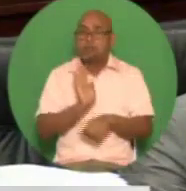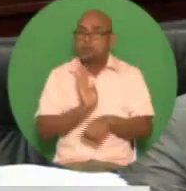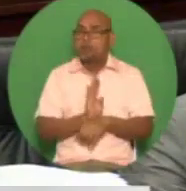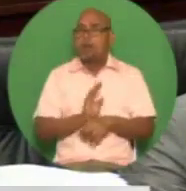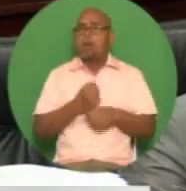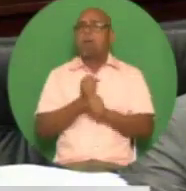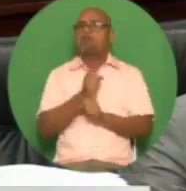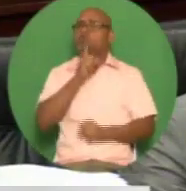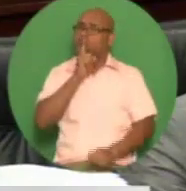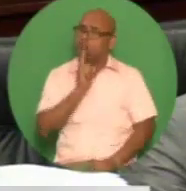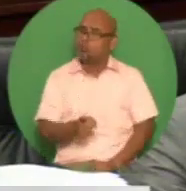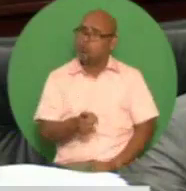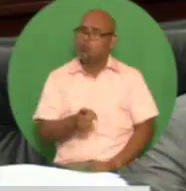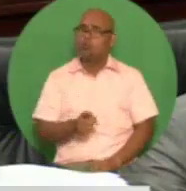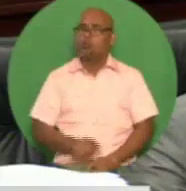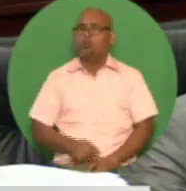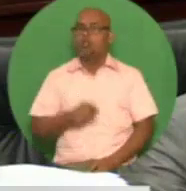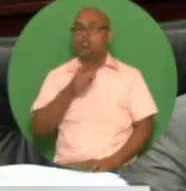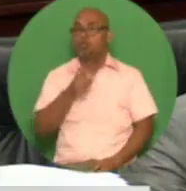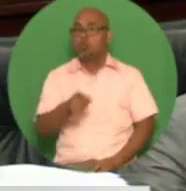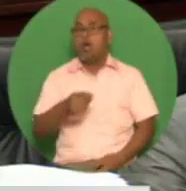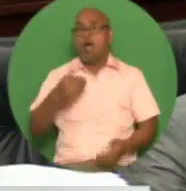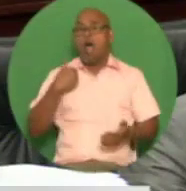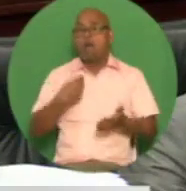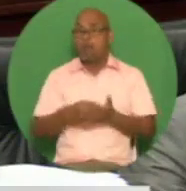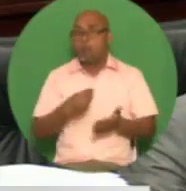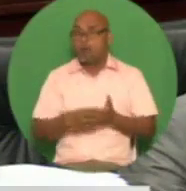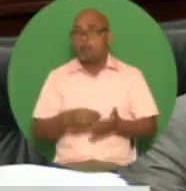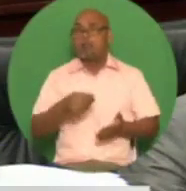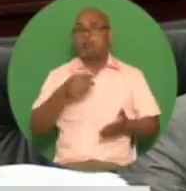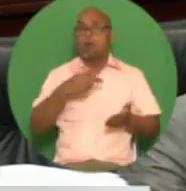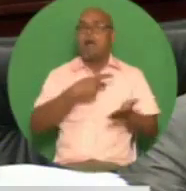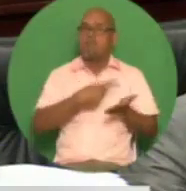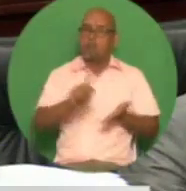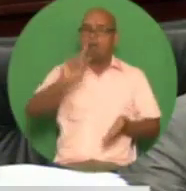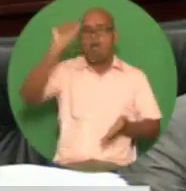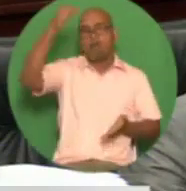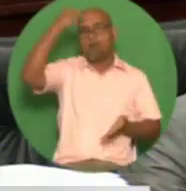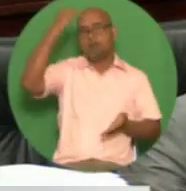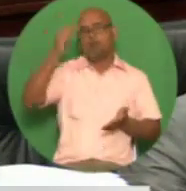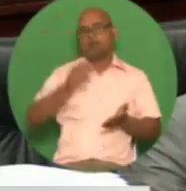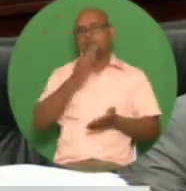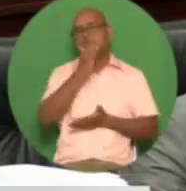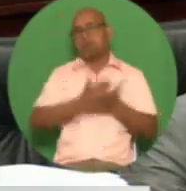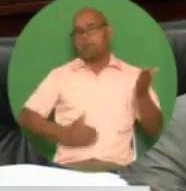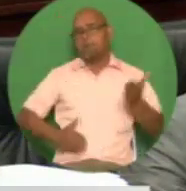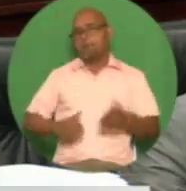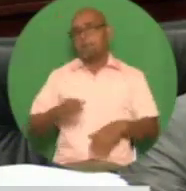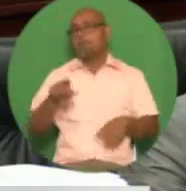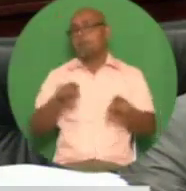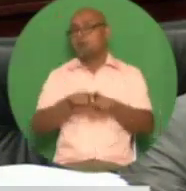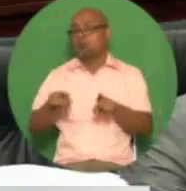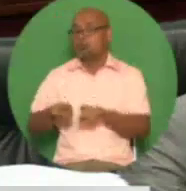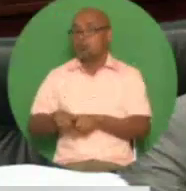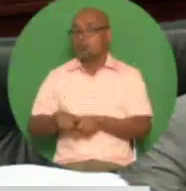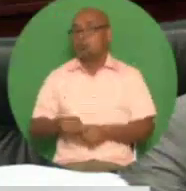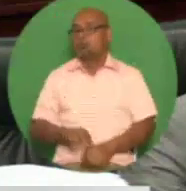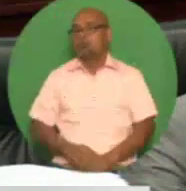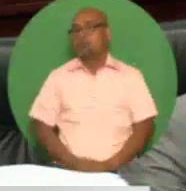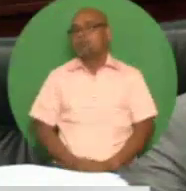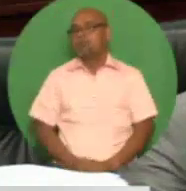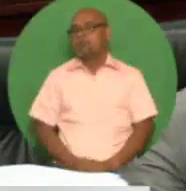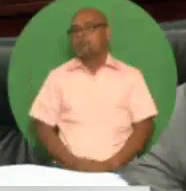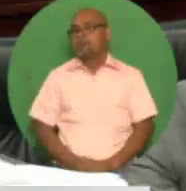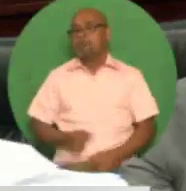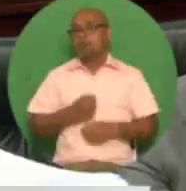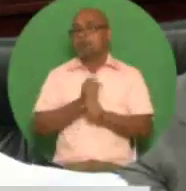view to making good on the revenues due and receivable to the state we are also building capability in the customs and excise division to ensure